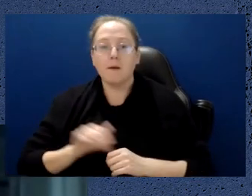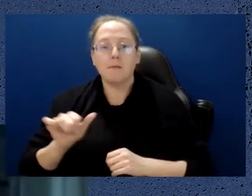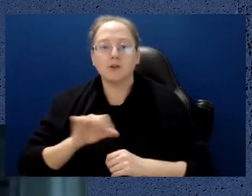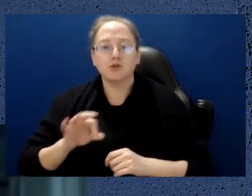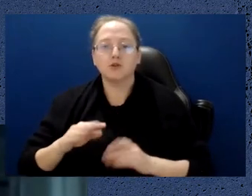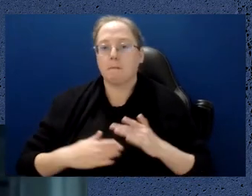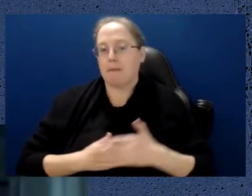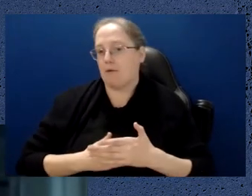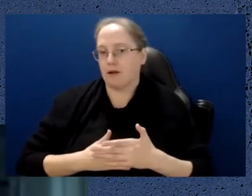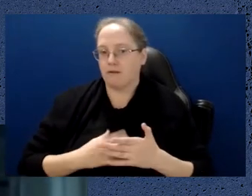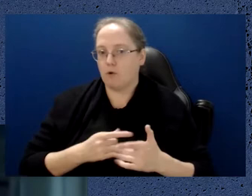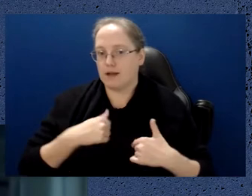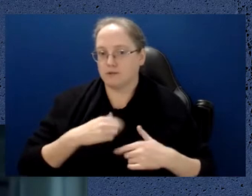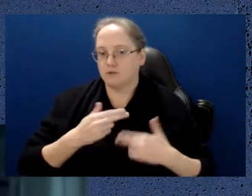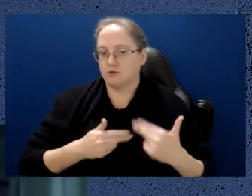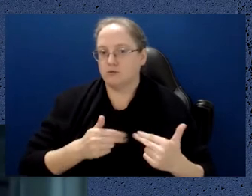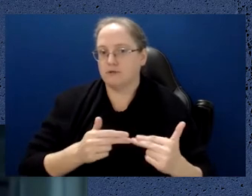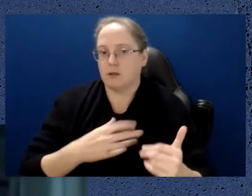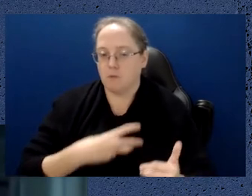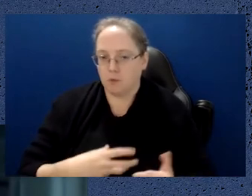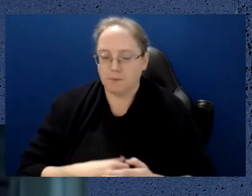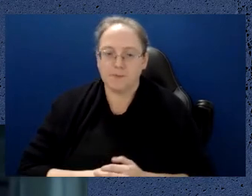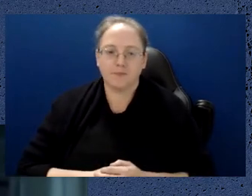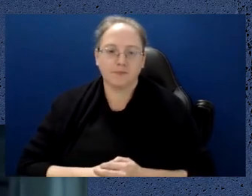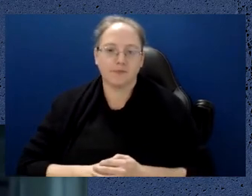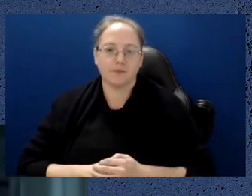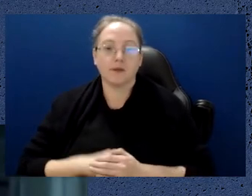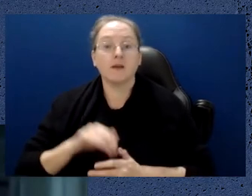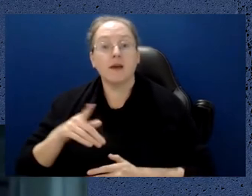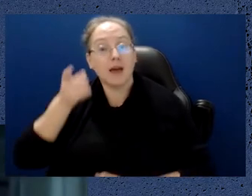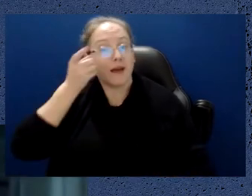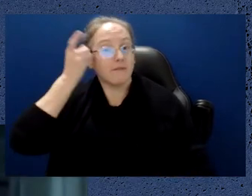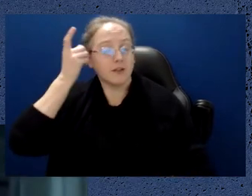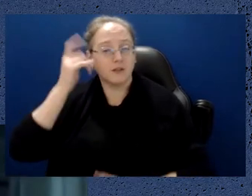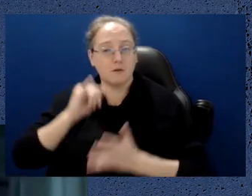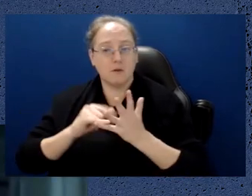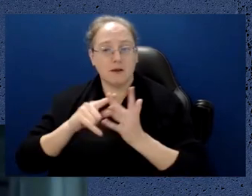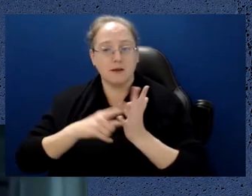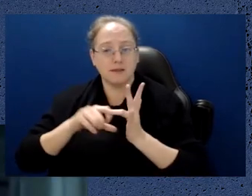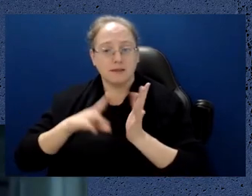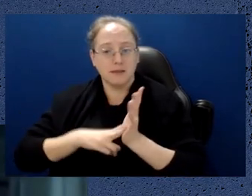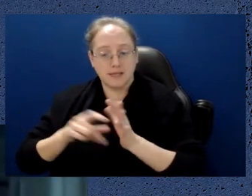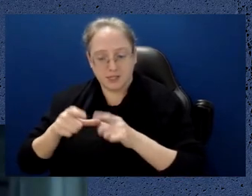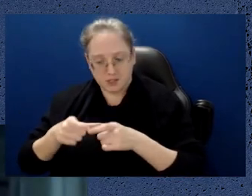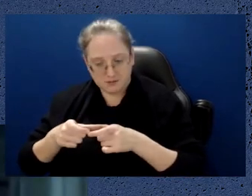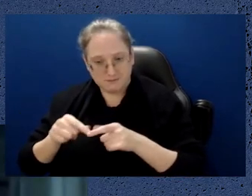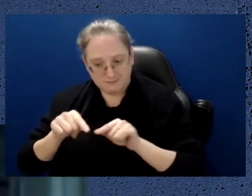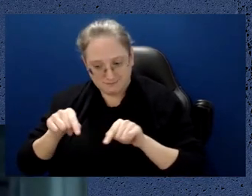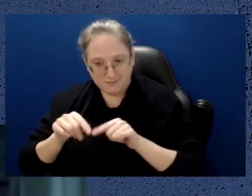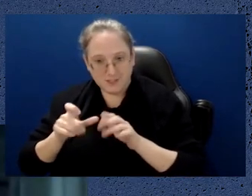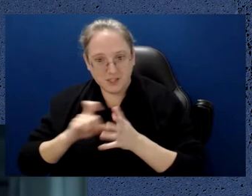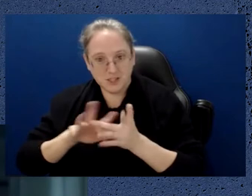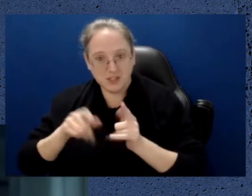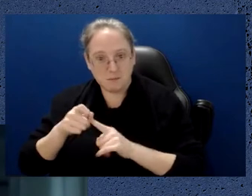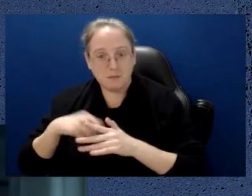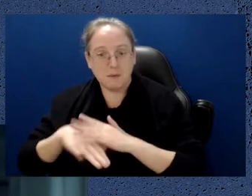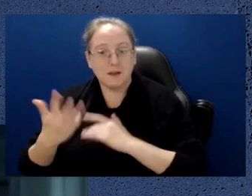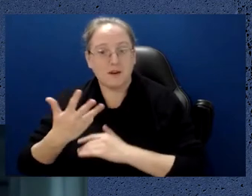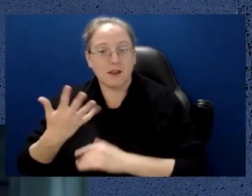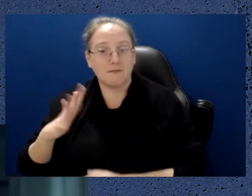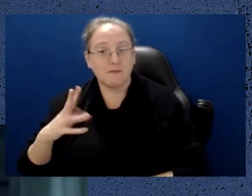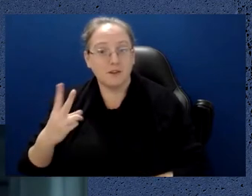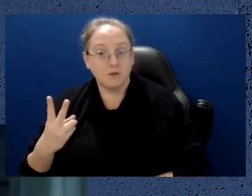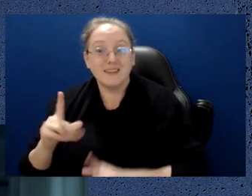you know, that invention of this silicon chip by Jack Kilby in 1952 or something heralded the digital